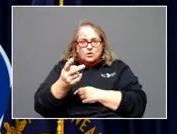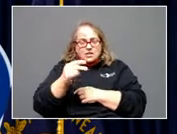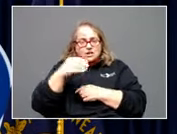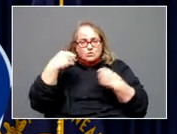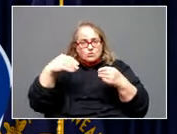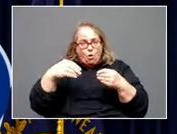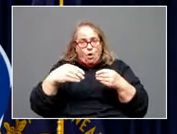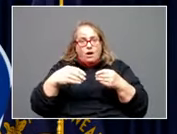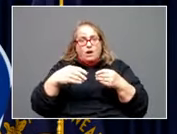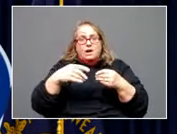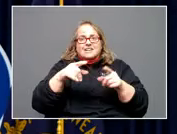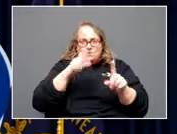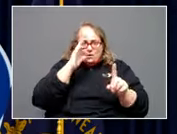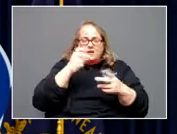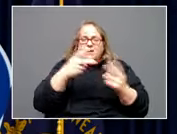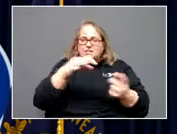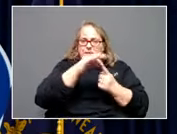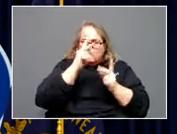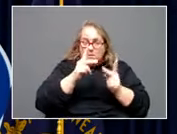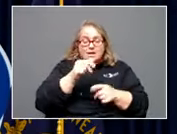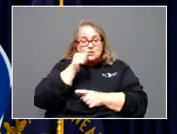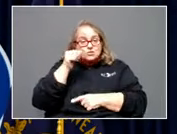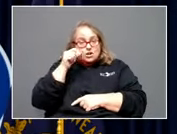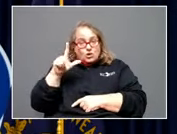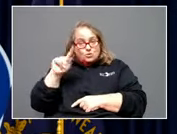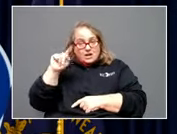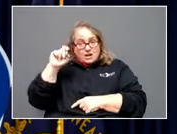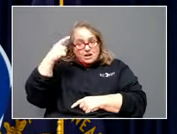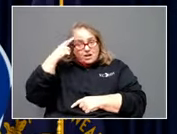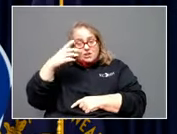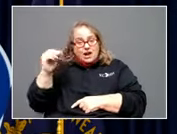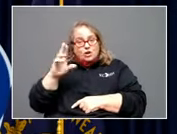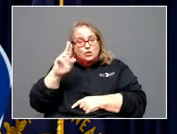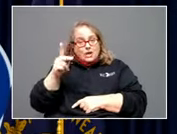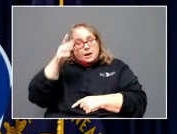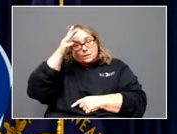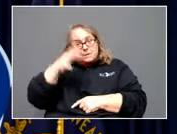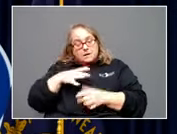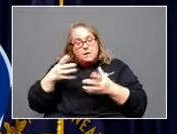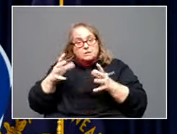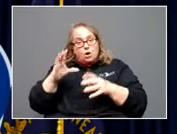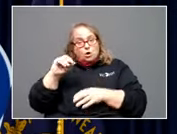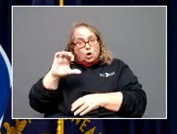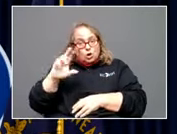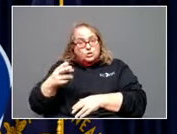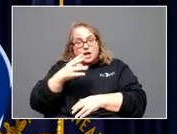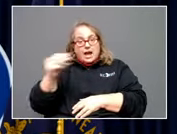So yesterday I was joined by the lieutenant governor and U.K. men's basketball coach John Calipari and Manny